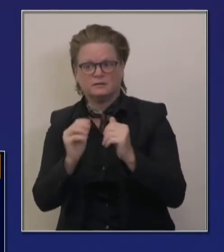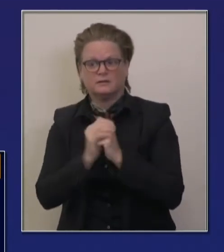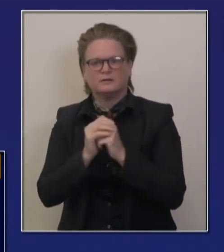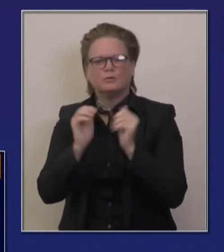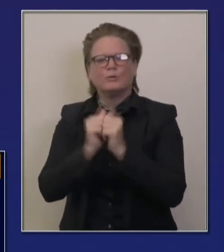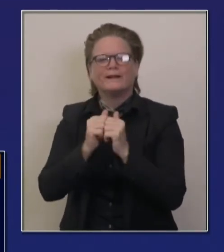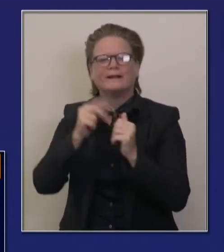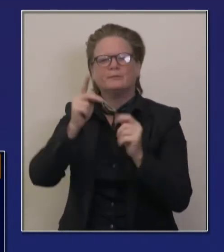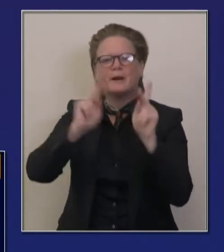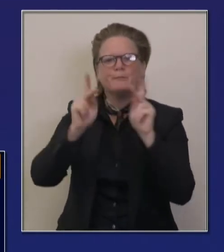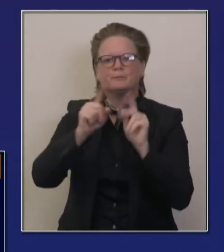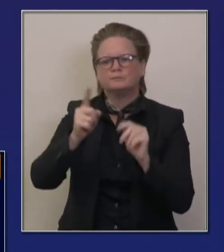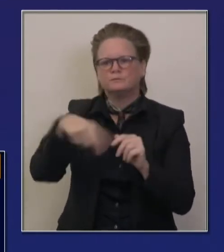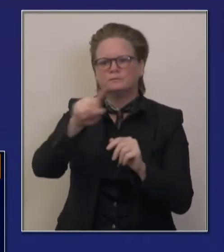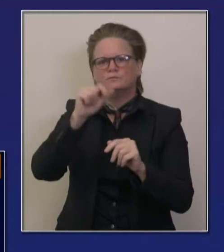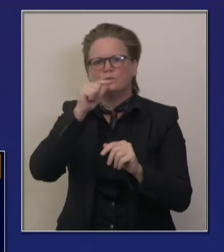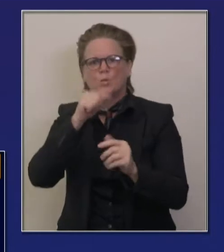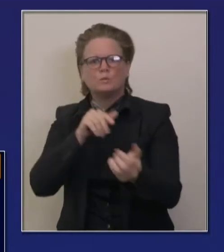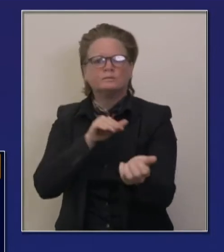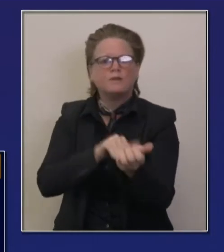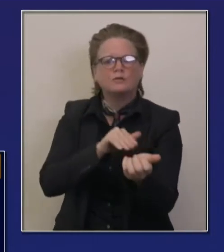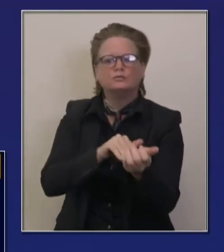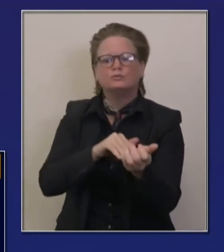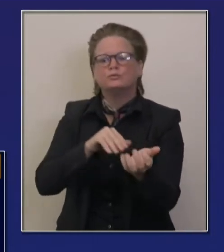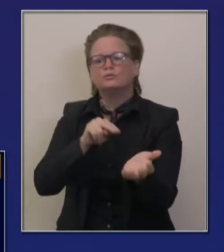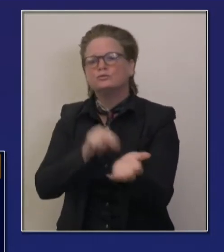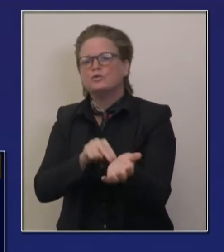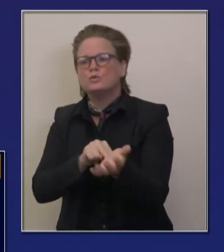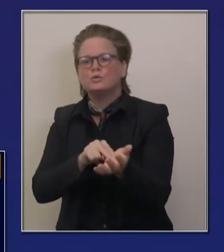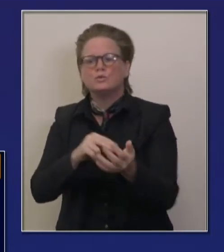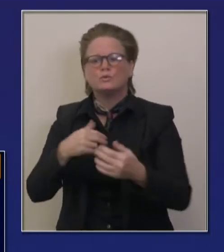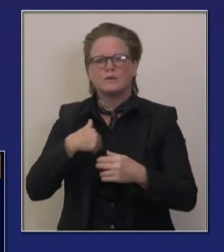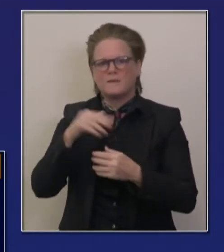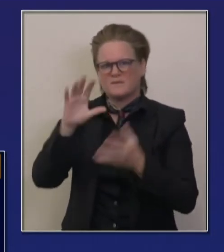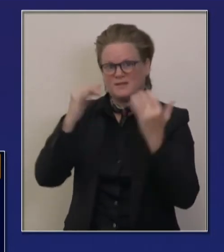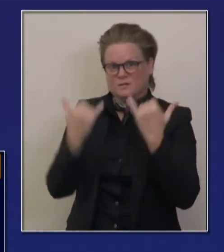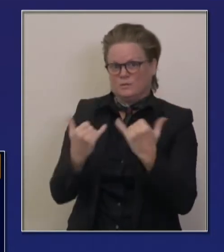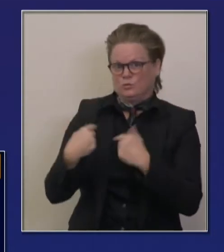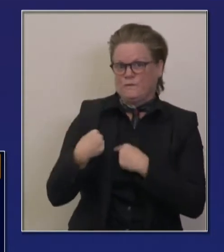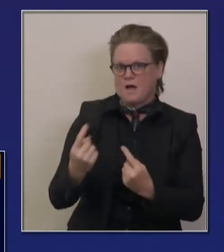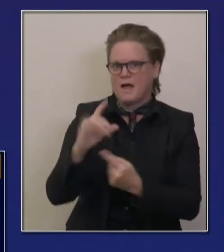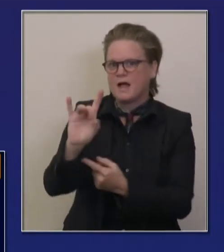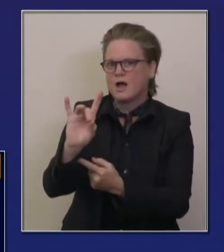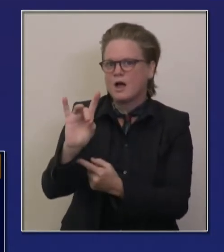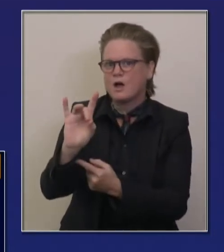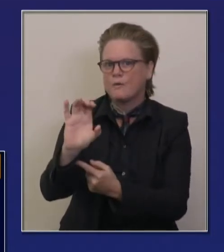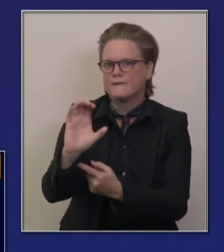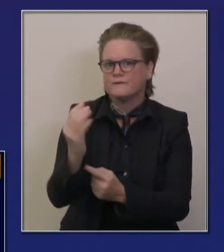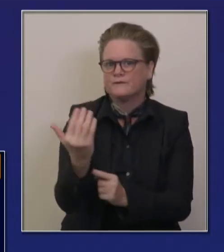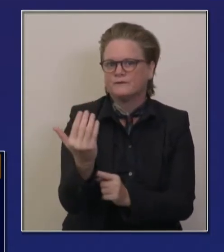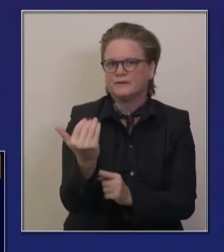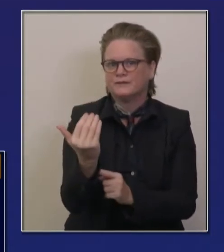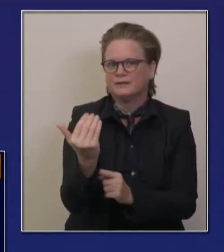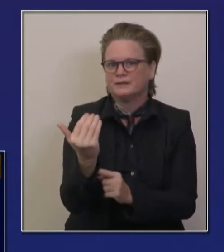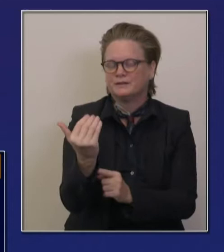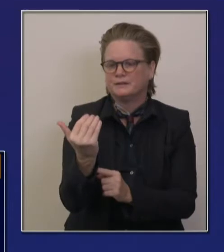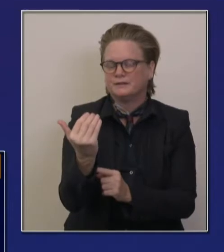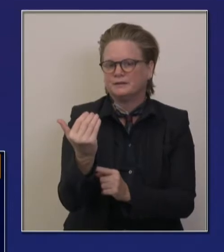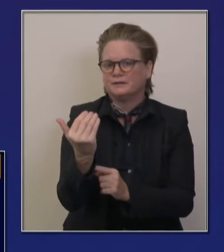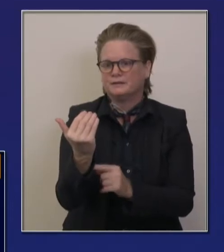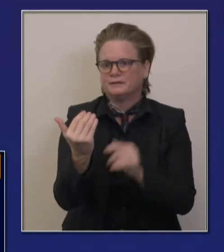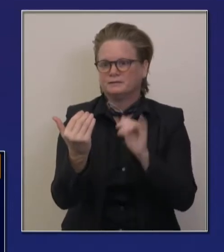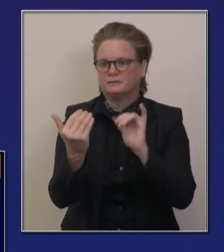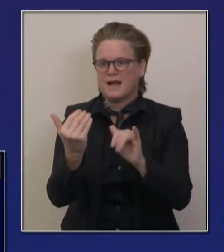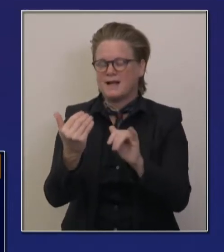Uh, most, uh, will be here within a week, which is encouraging. Uh, 435 specifically to support our